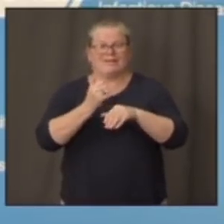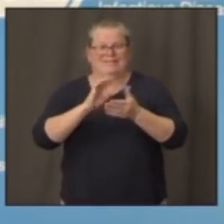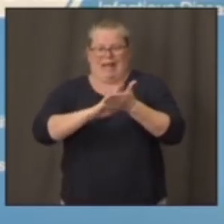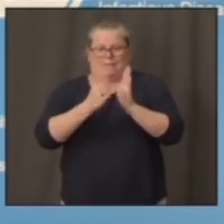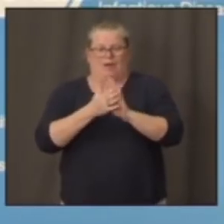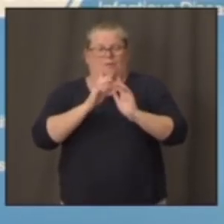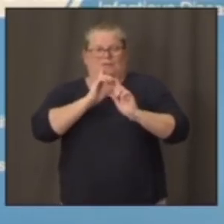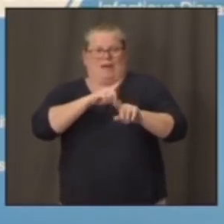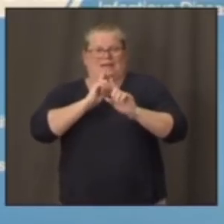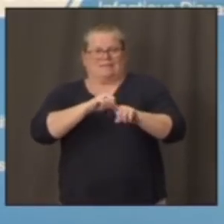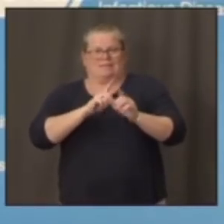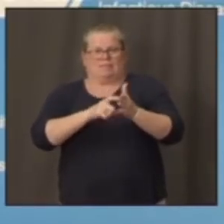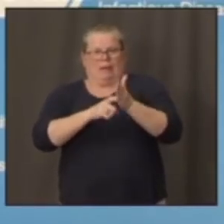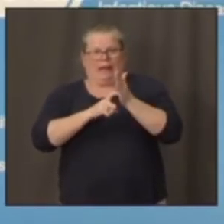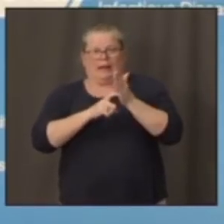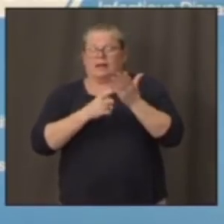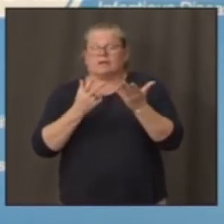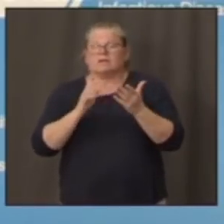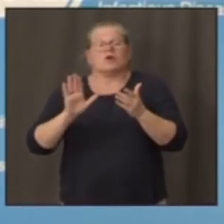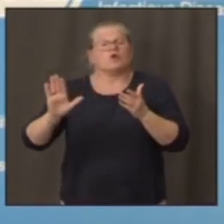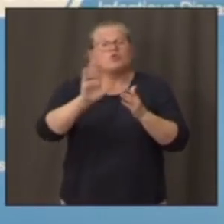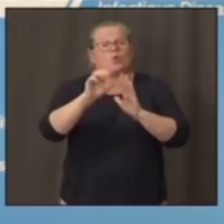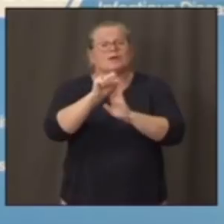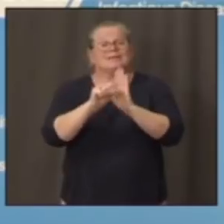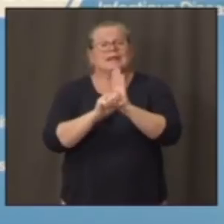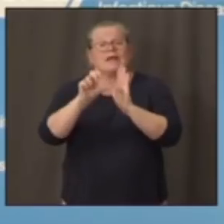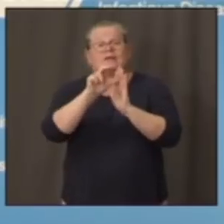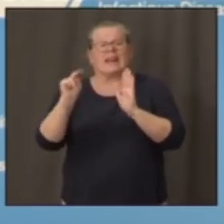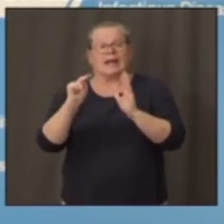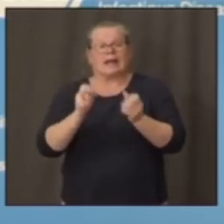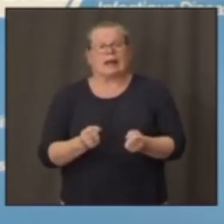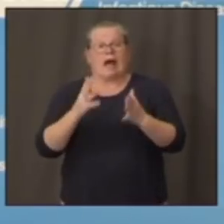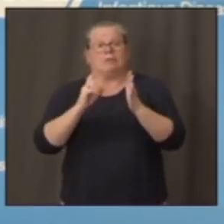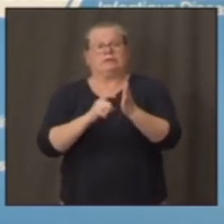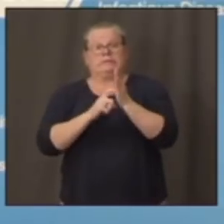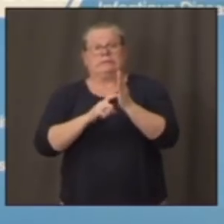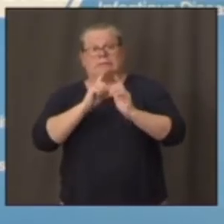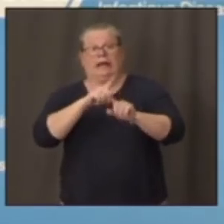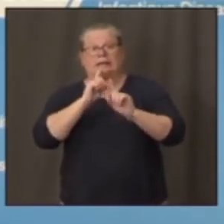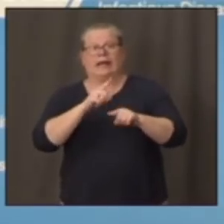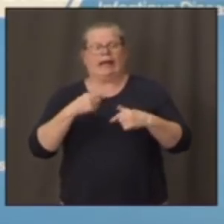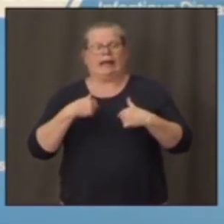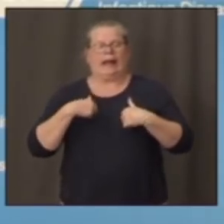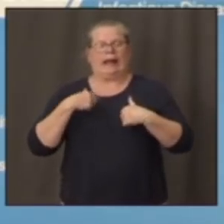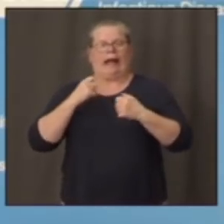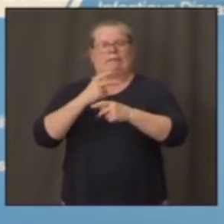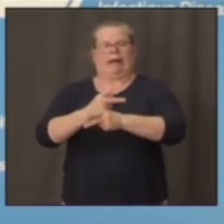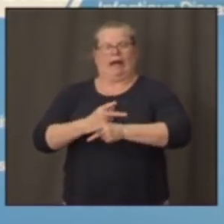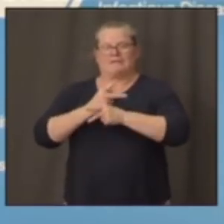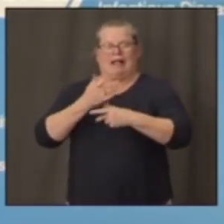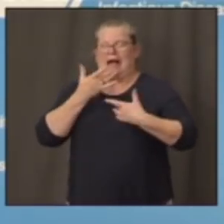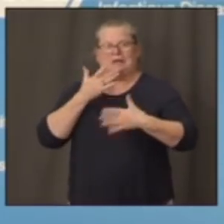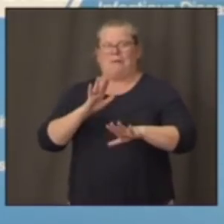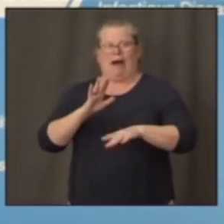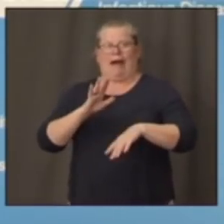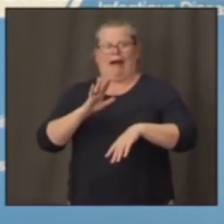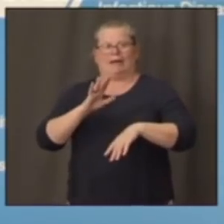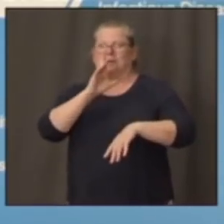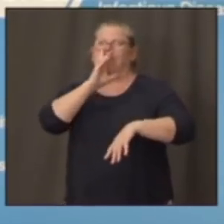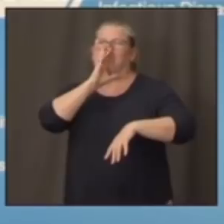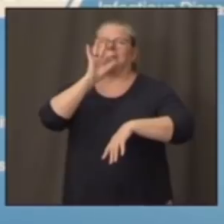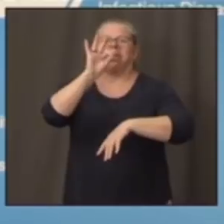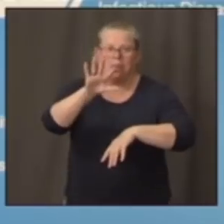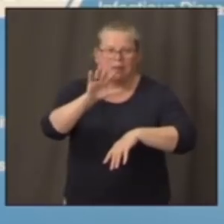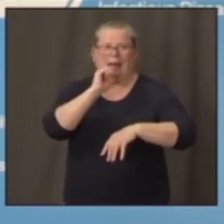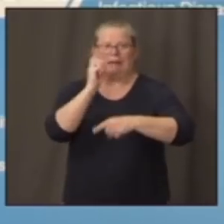are in the state. And I'm treading on thin ice there, and I don't want to be making a statement that is not going to be appropriate. So